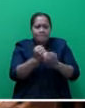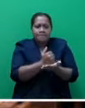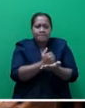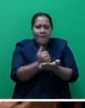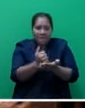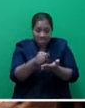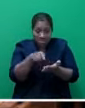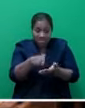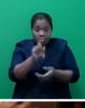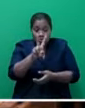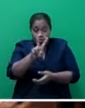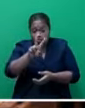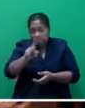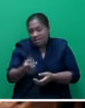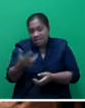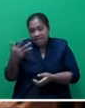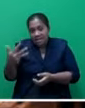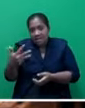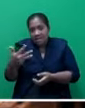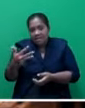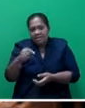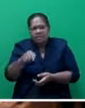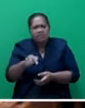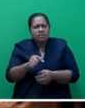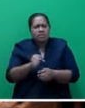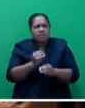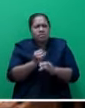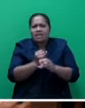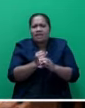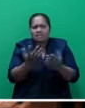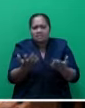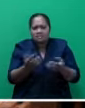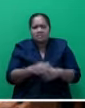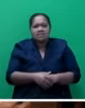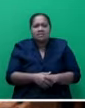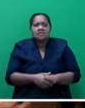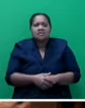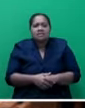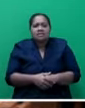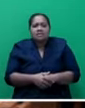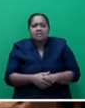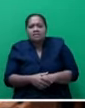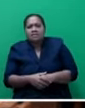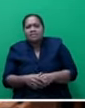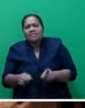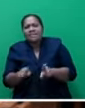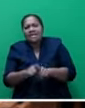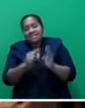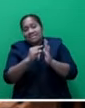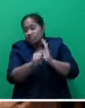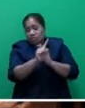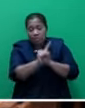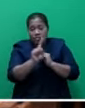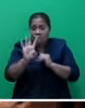in terms of criminalising offences like Section 114